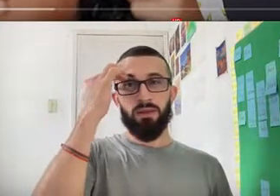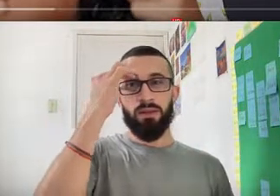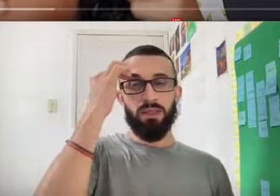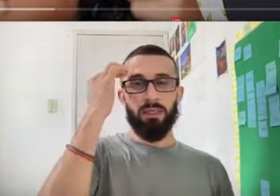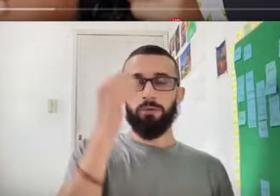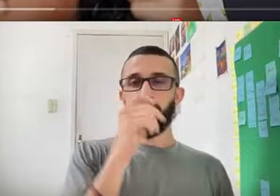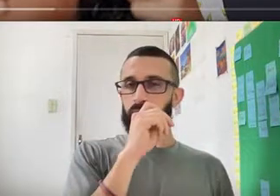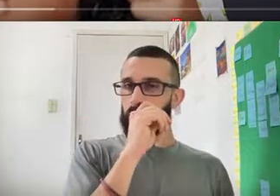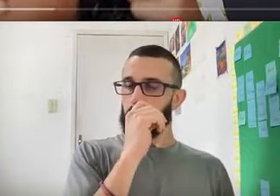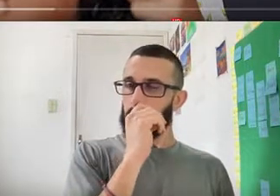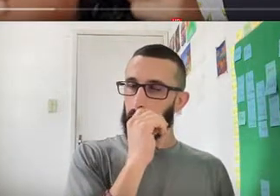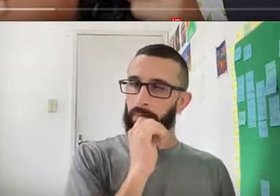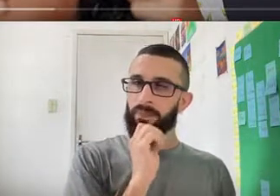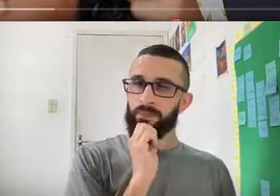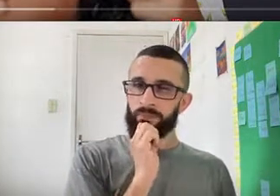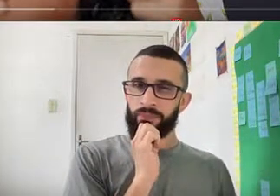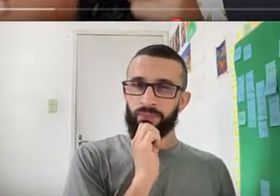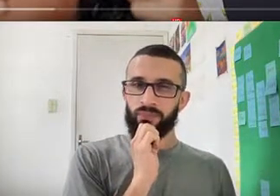And